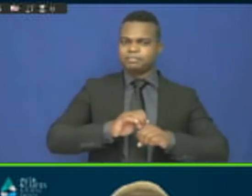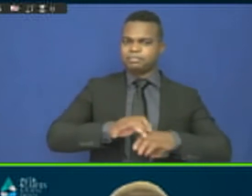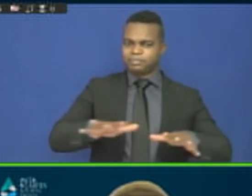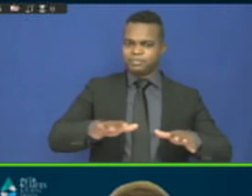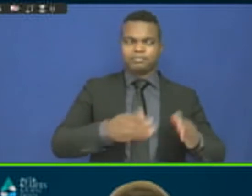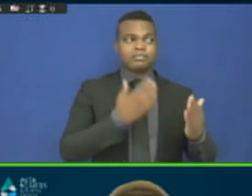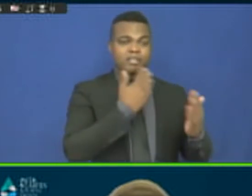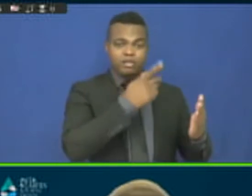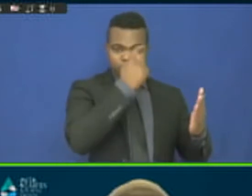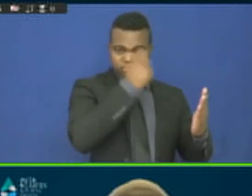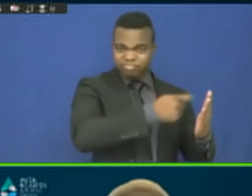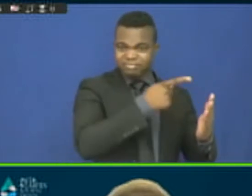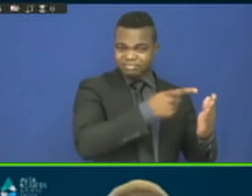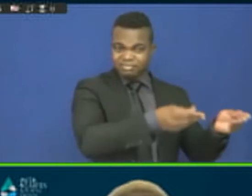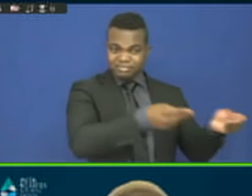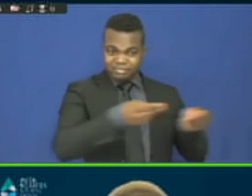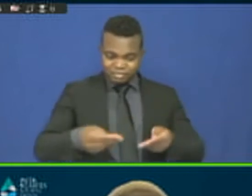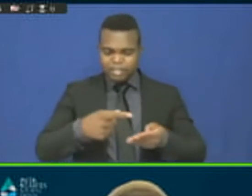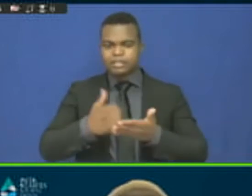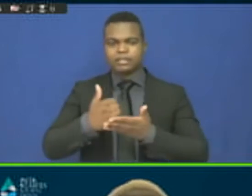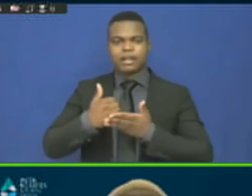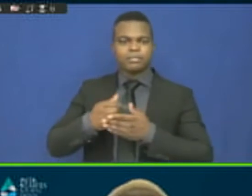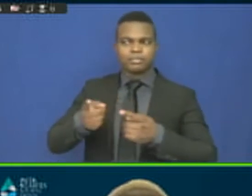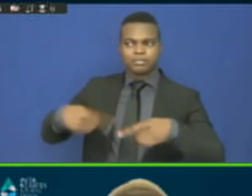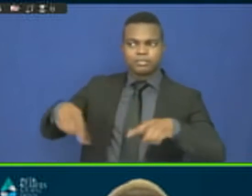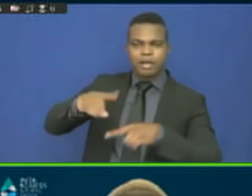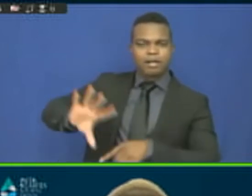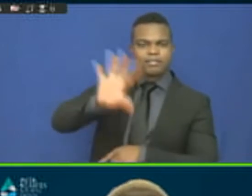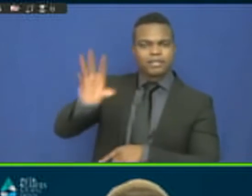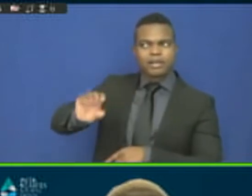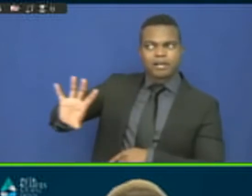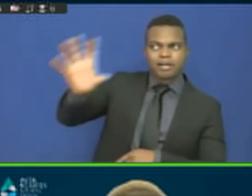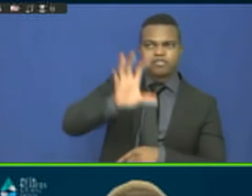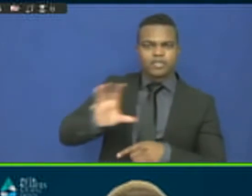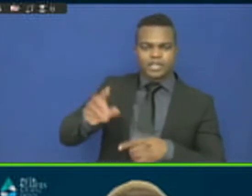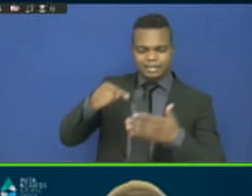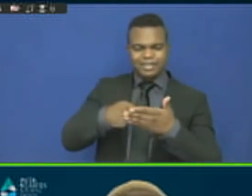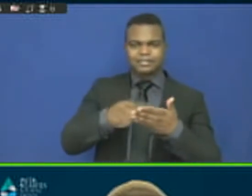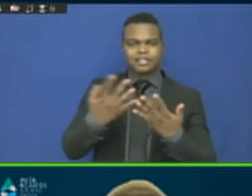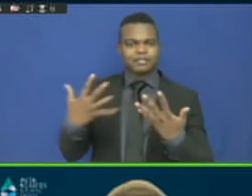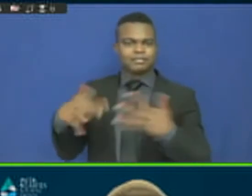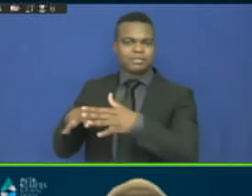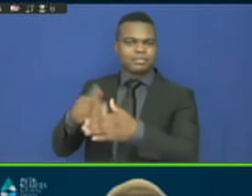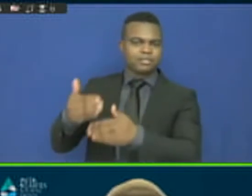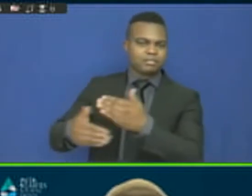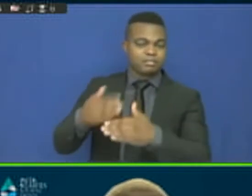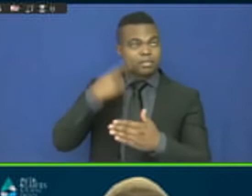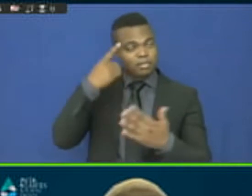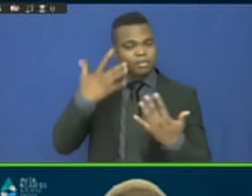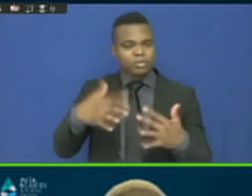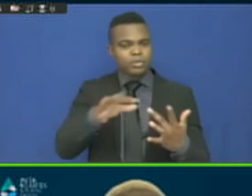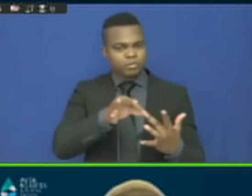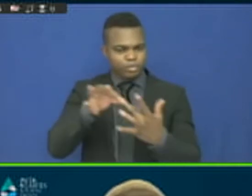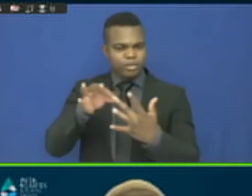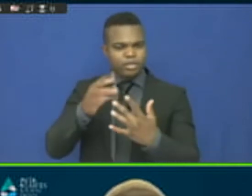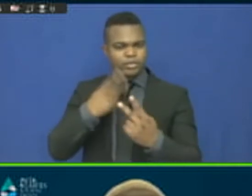that we reflect better on the way to align our reporting system